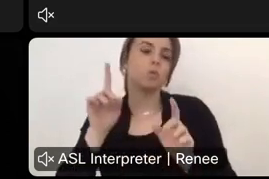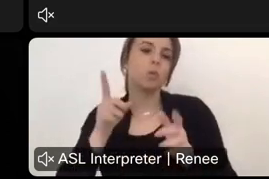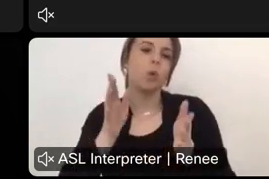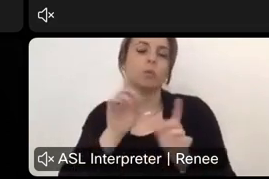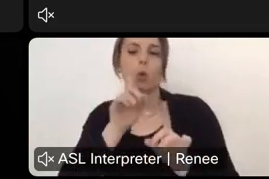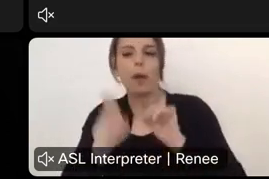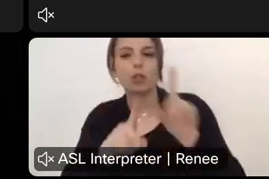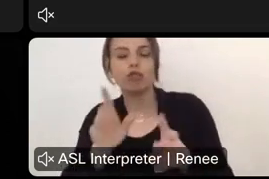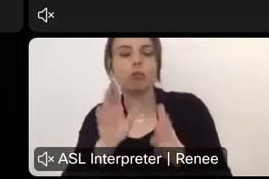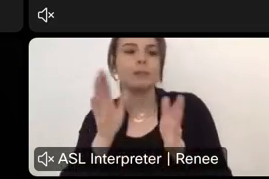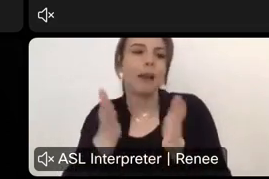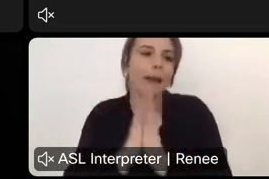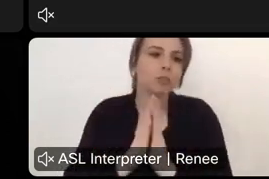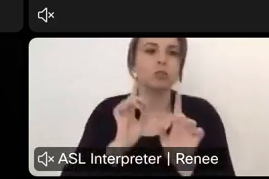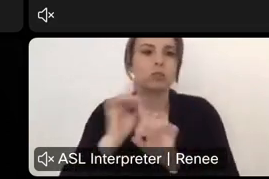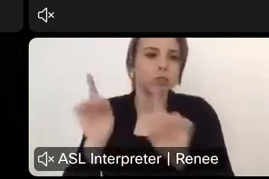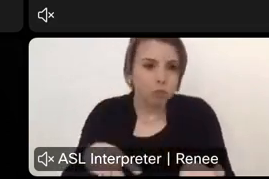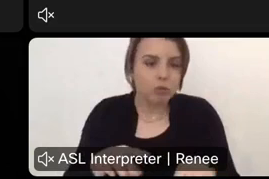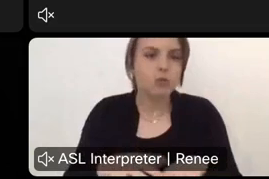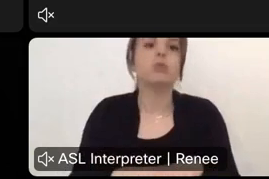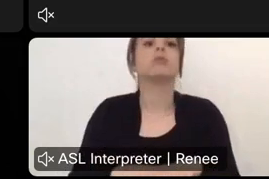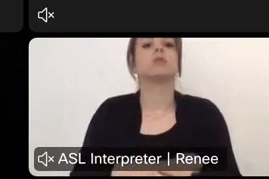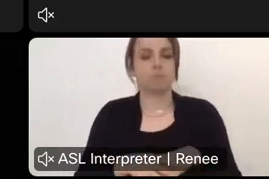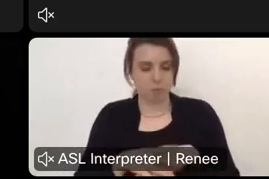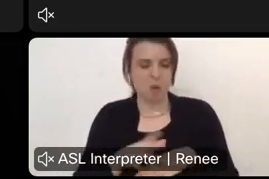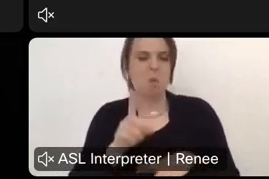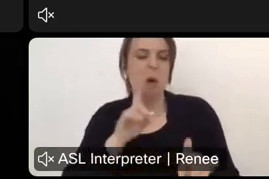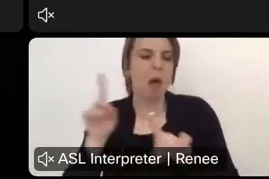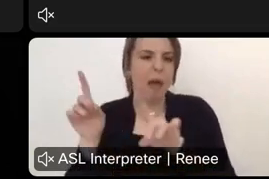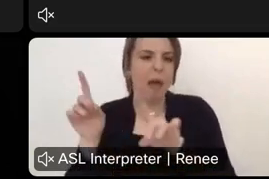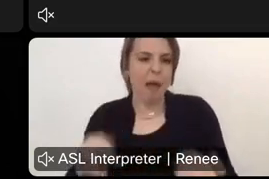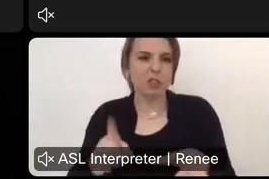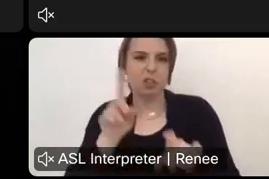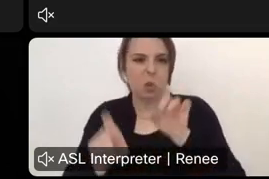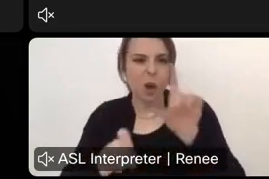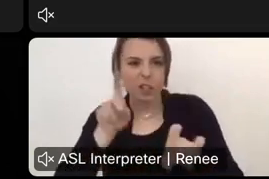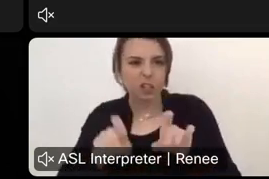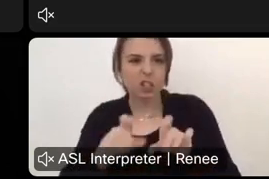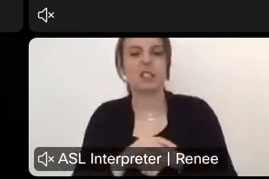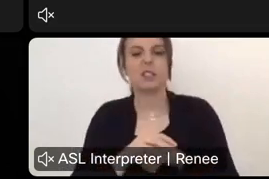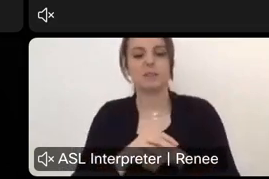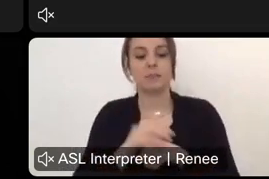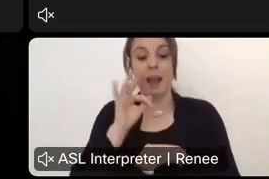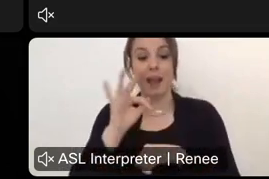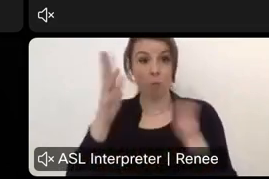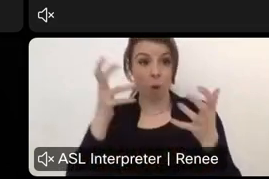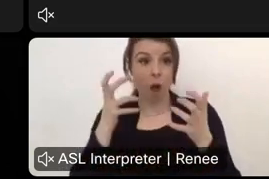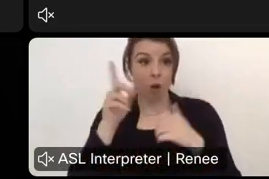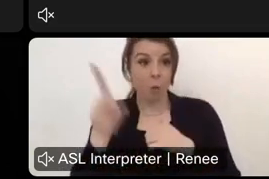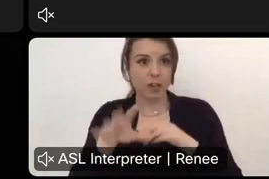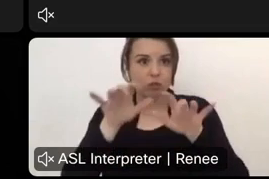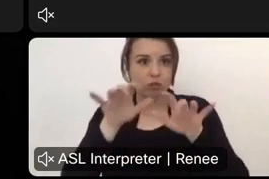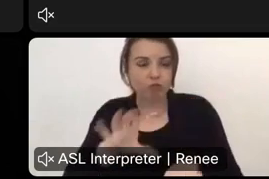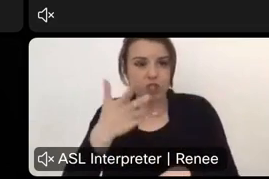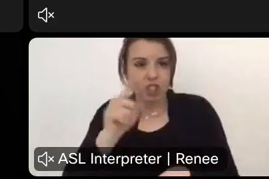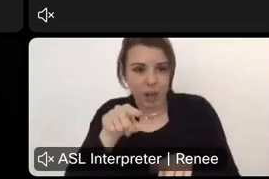session and after the PowerPoint and we'll answer any questions. Then if you want to enter questions in the in the chat function, you're welcome to